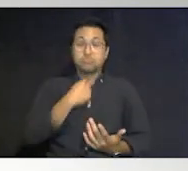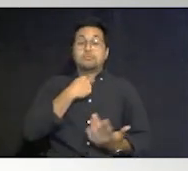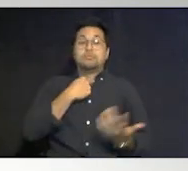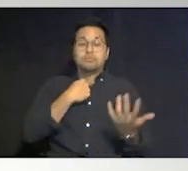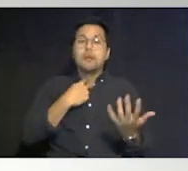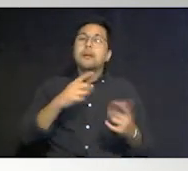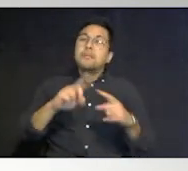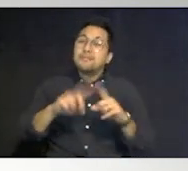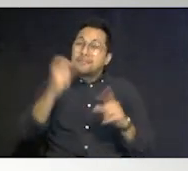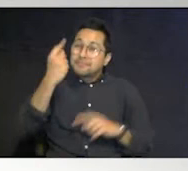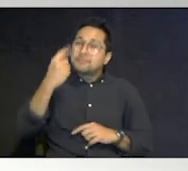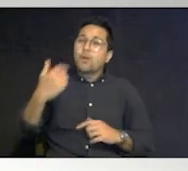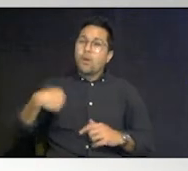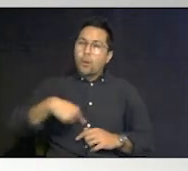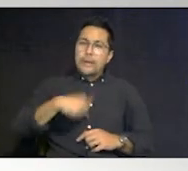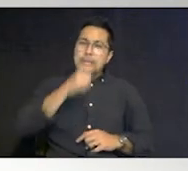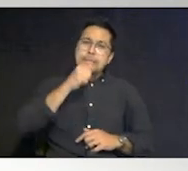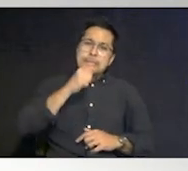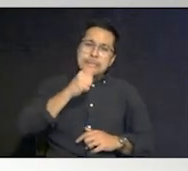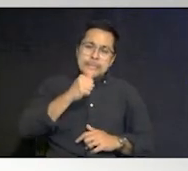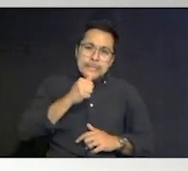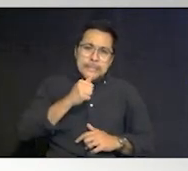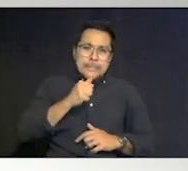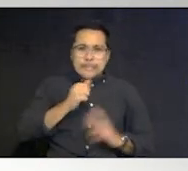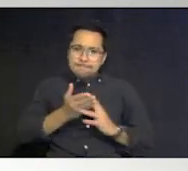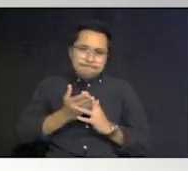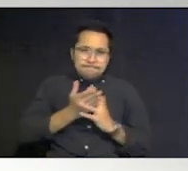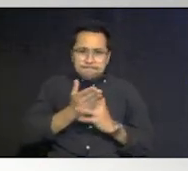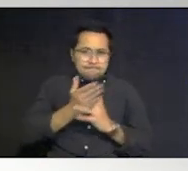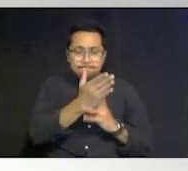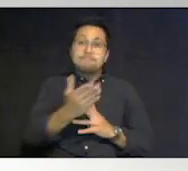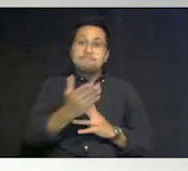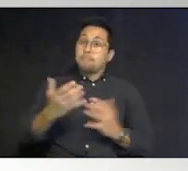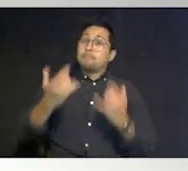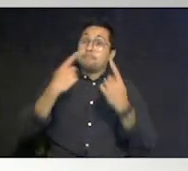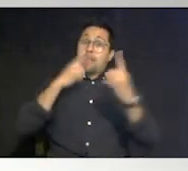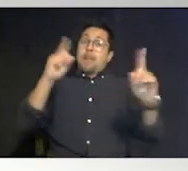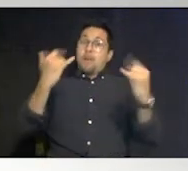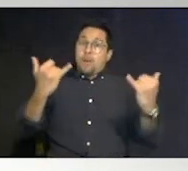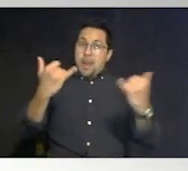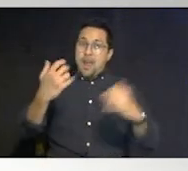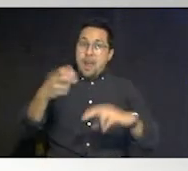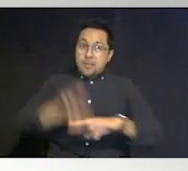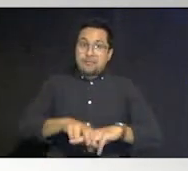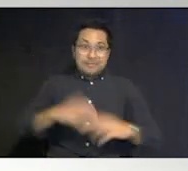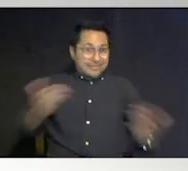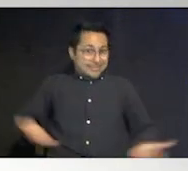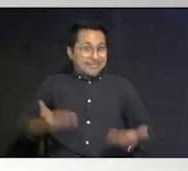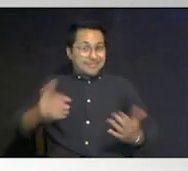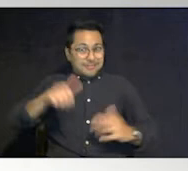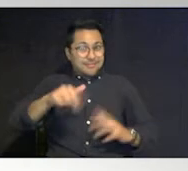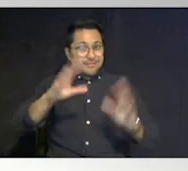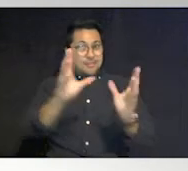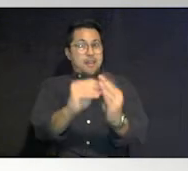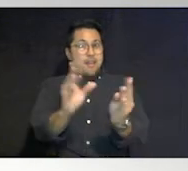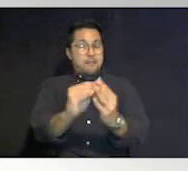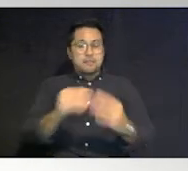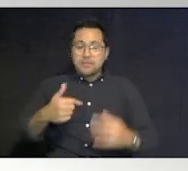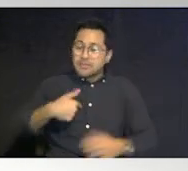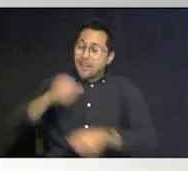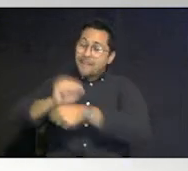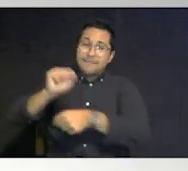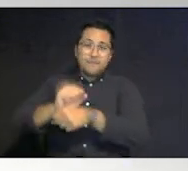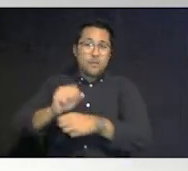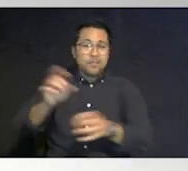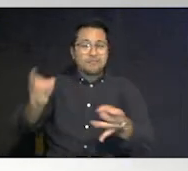it we are sitting here um and i you know i've been doing work in this disaster world for many many